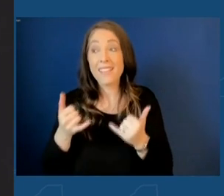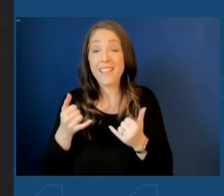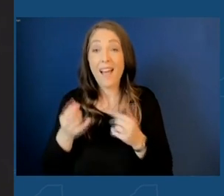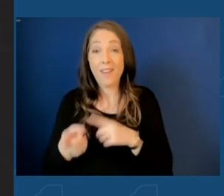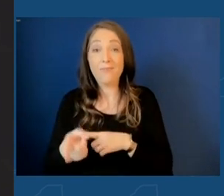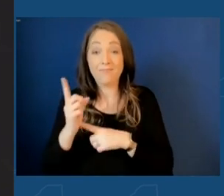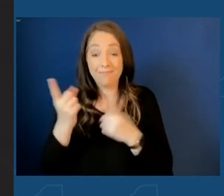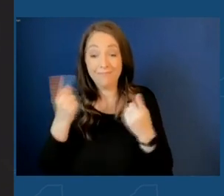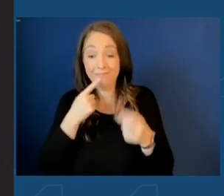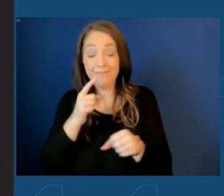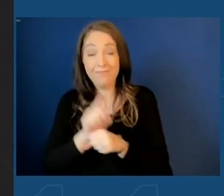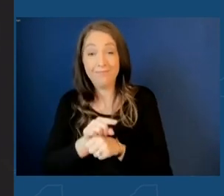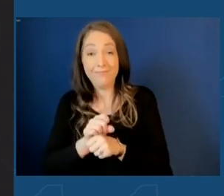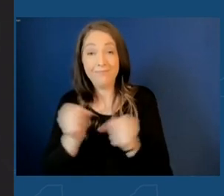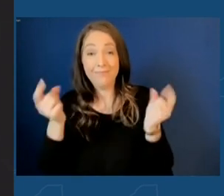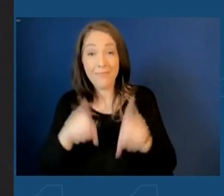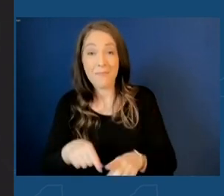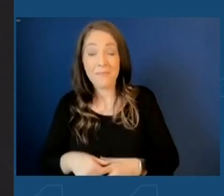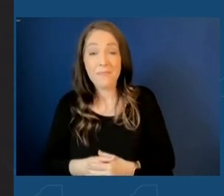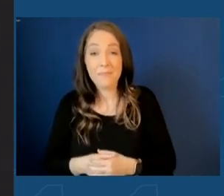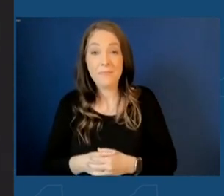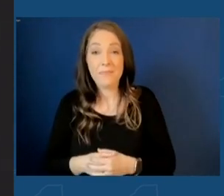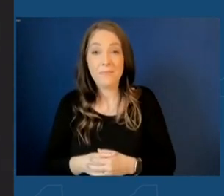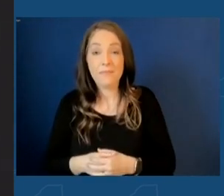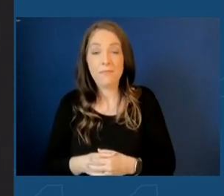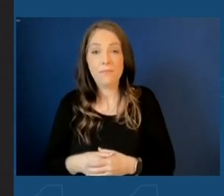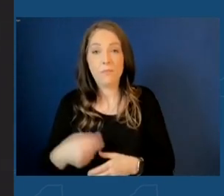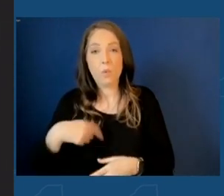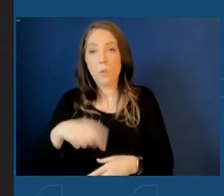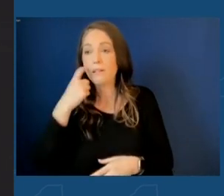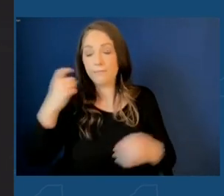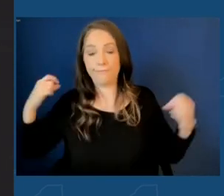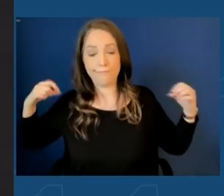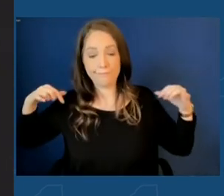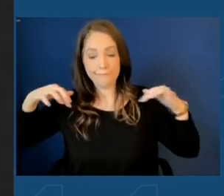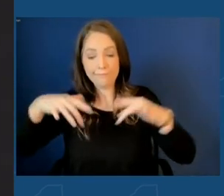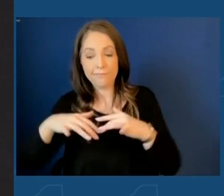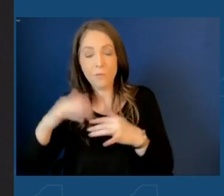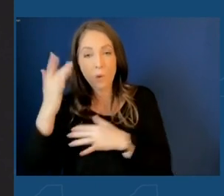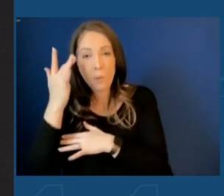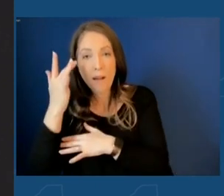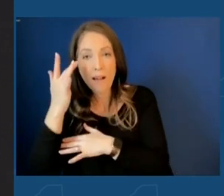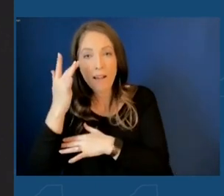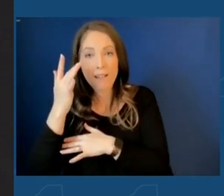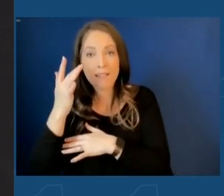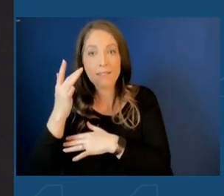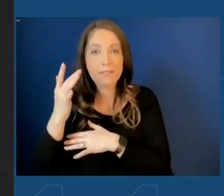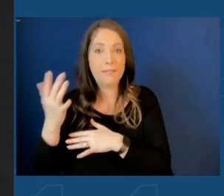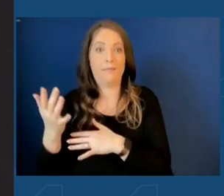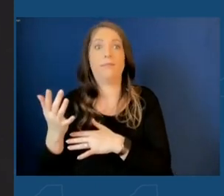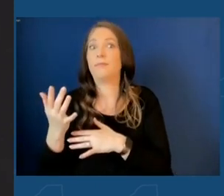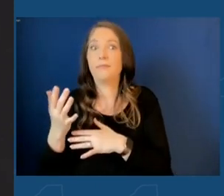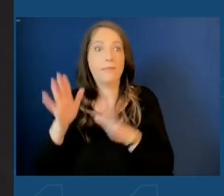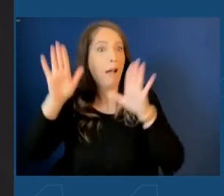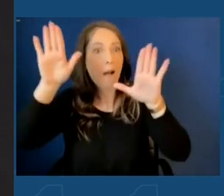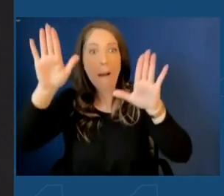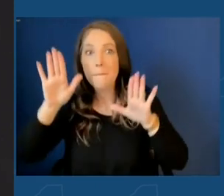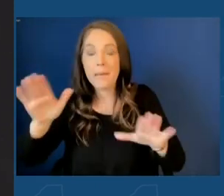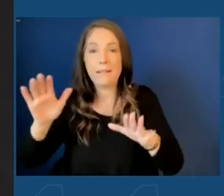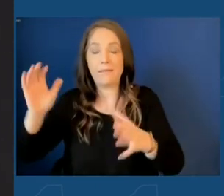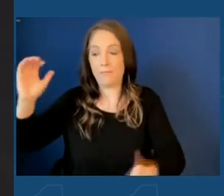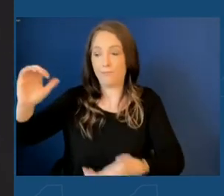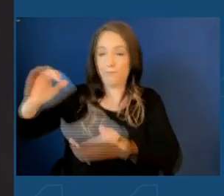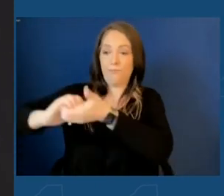We are gathered here as a result of an exclusive, almost never-happening, extraordinary, unprecedented collaboration